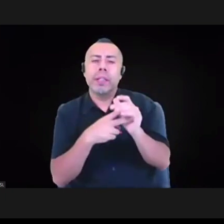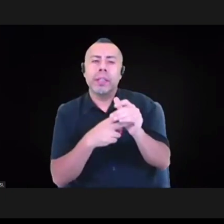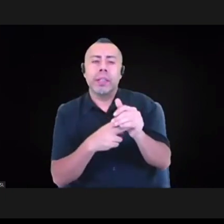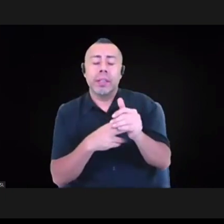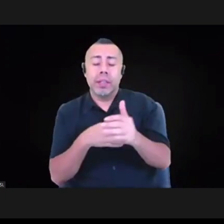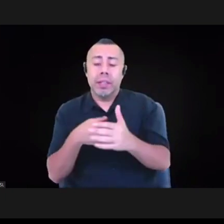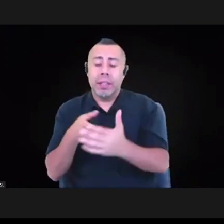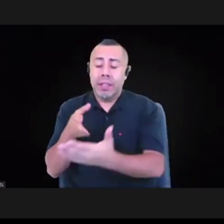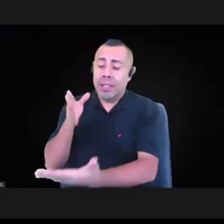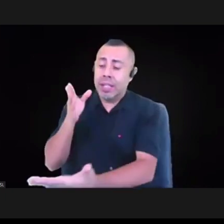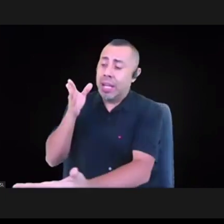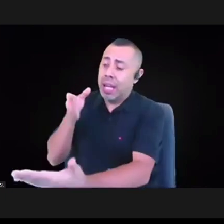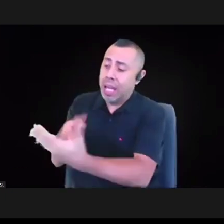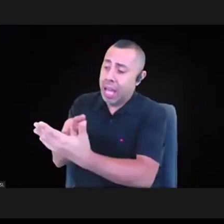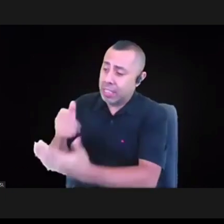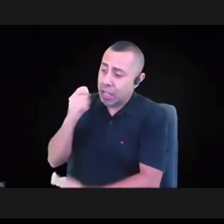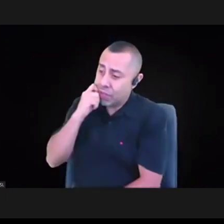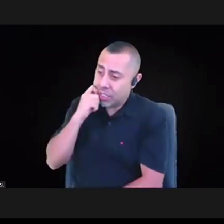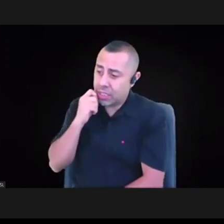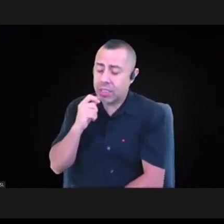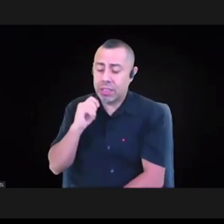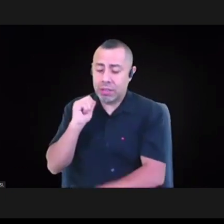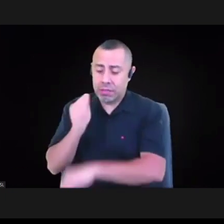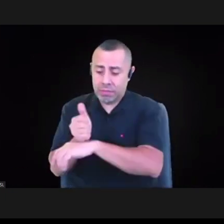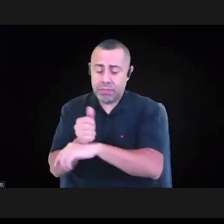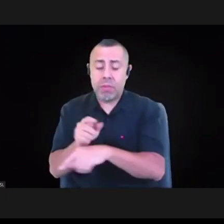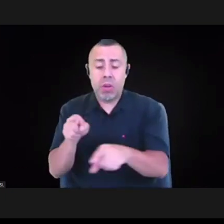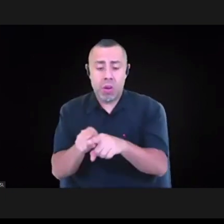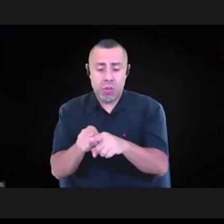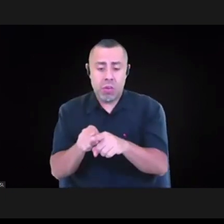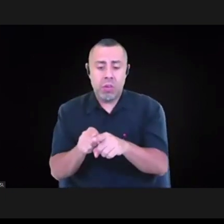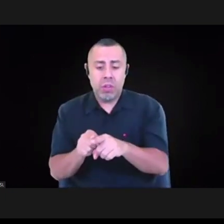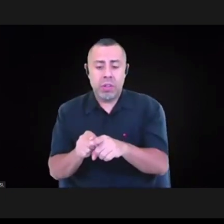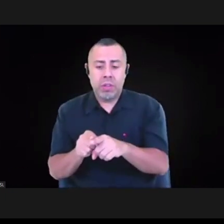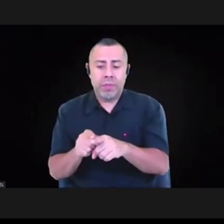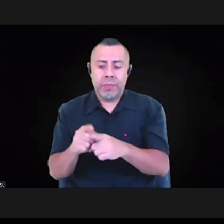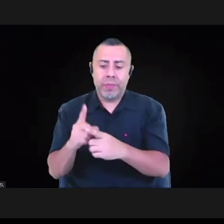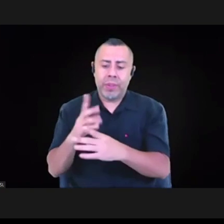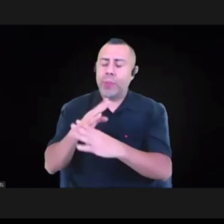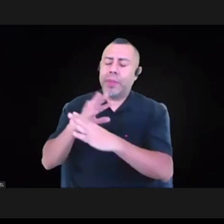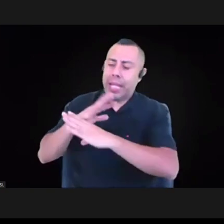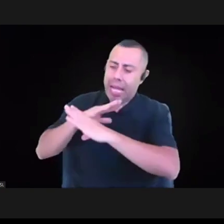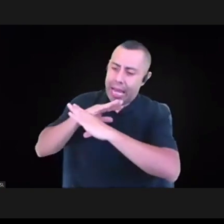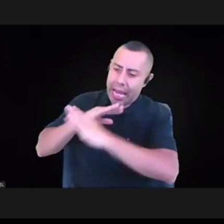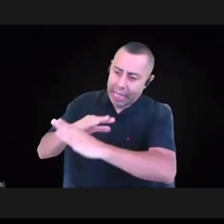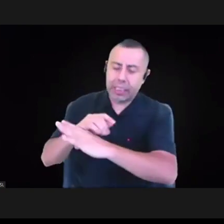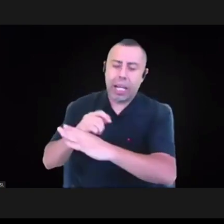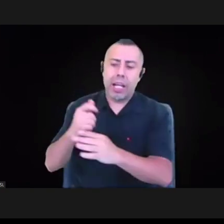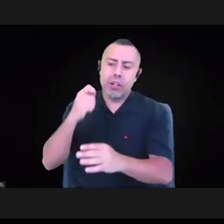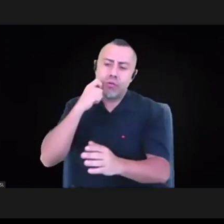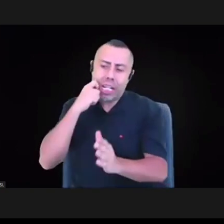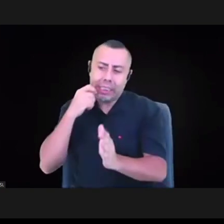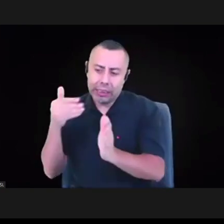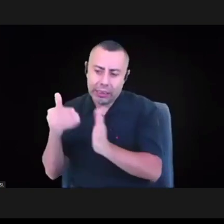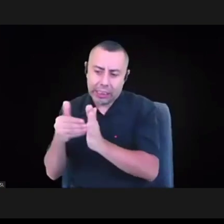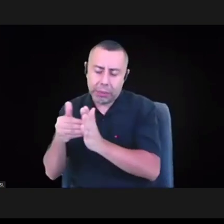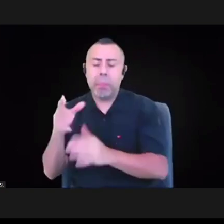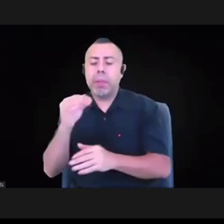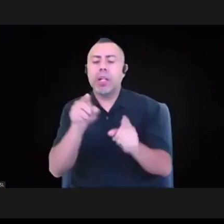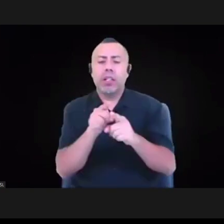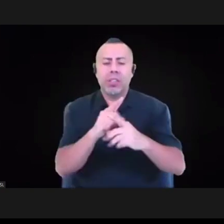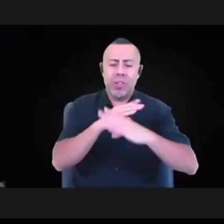anti-capitalist practices, I think it would really mean, uh, for our foundations, looking at how do we, uh,